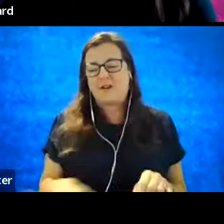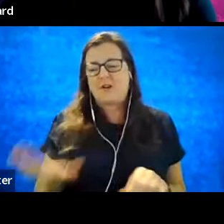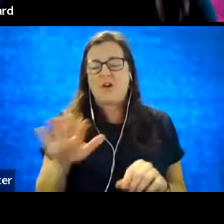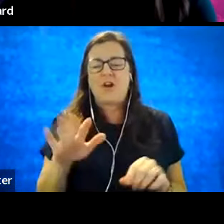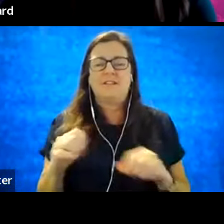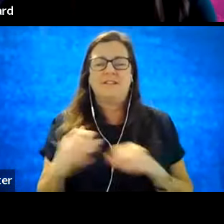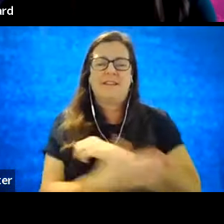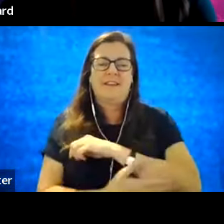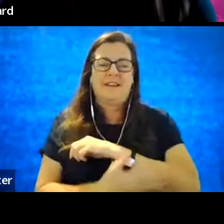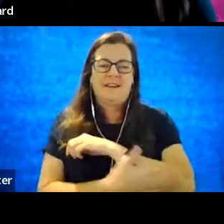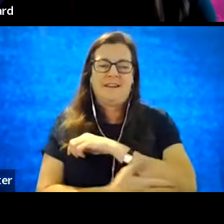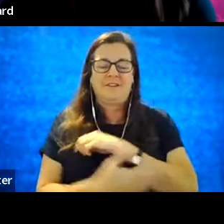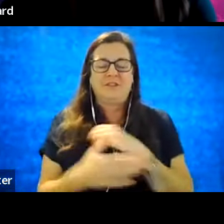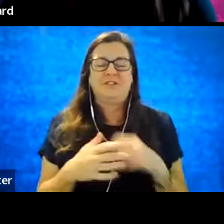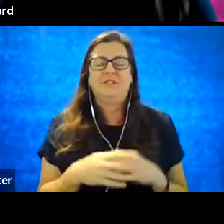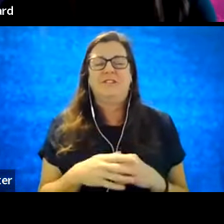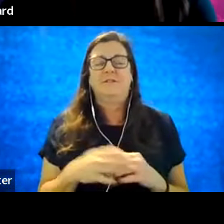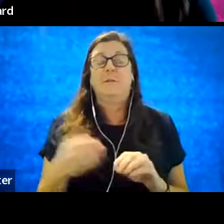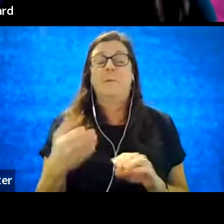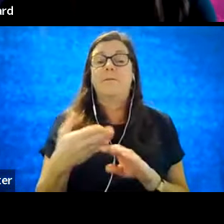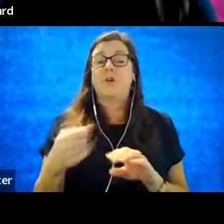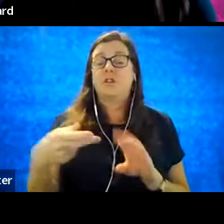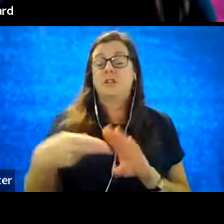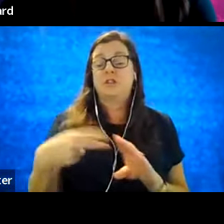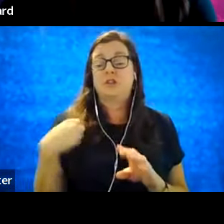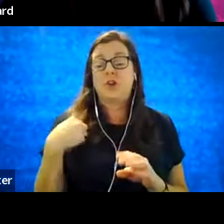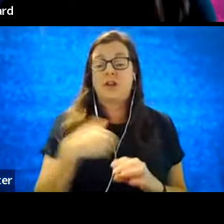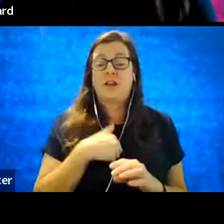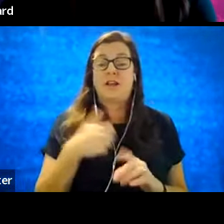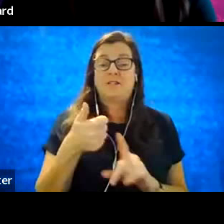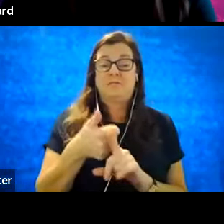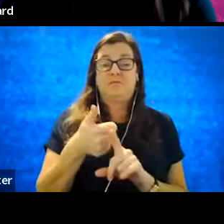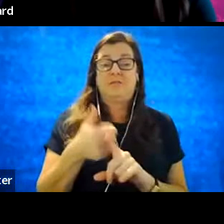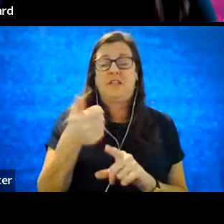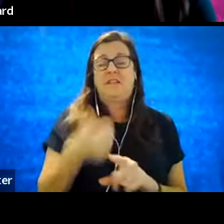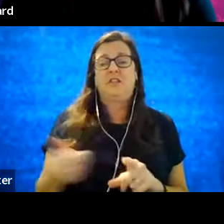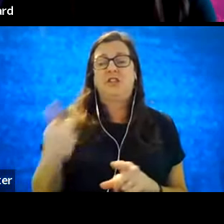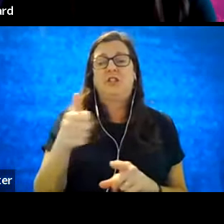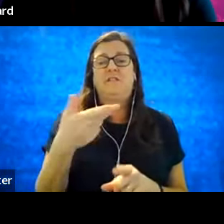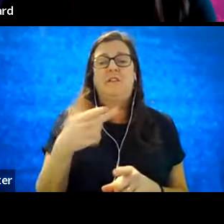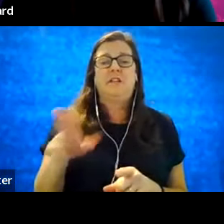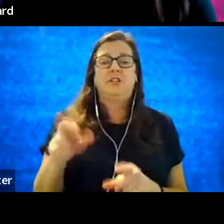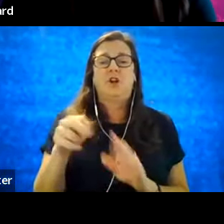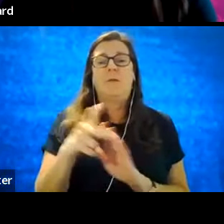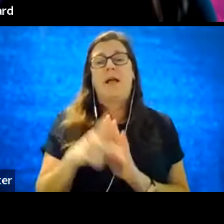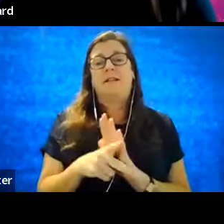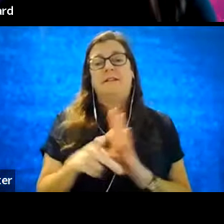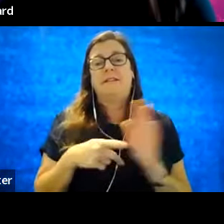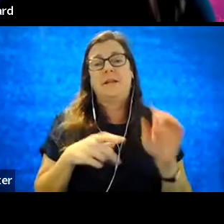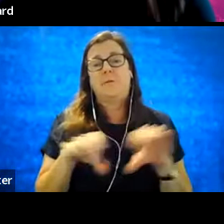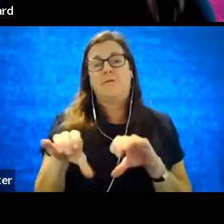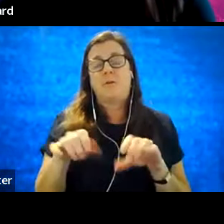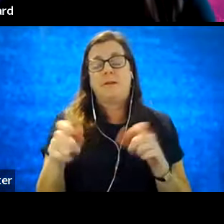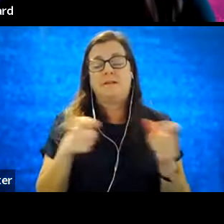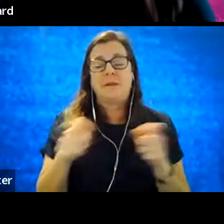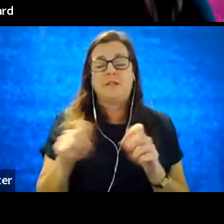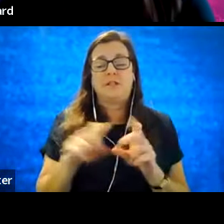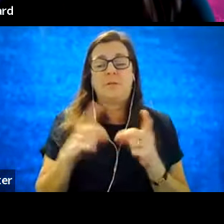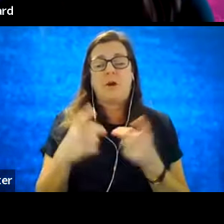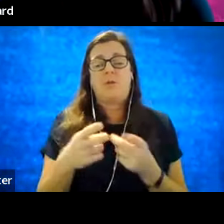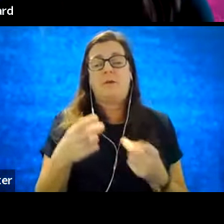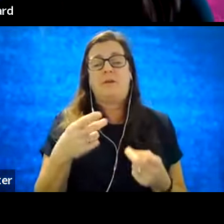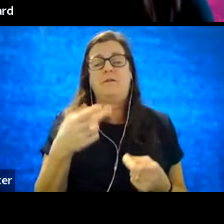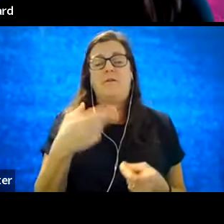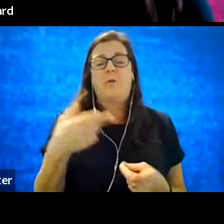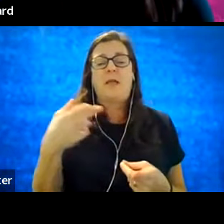nation. Prior to joining us, she served as the Chief of Human Resources Policy and Performance Management at the Department of Homeland